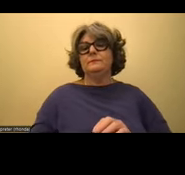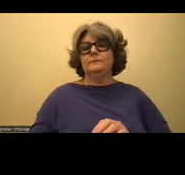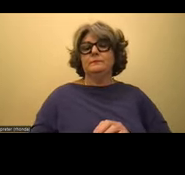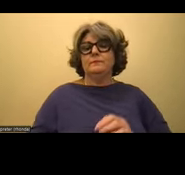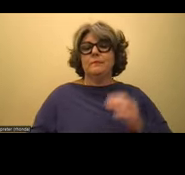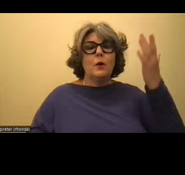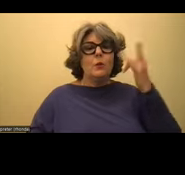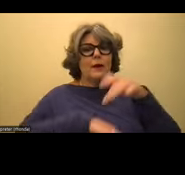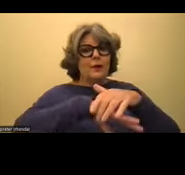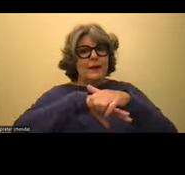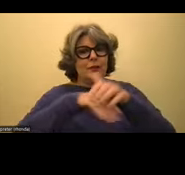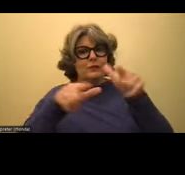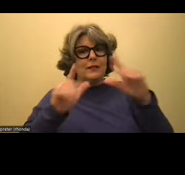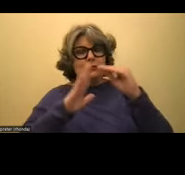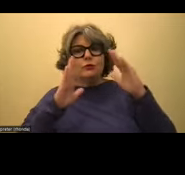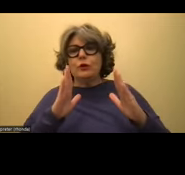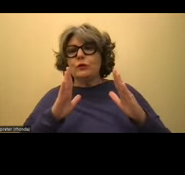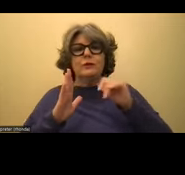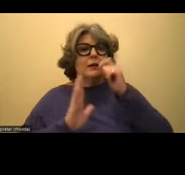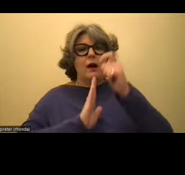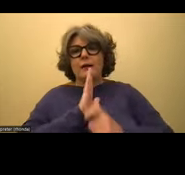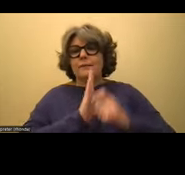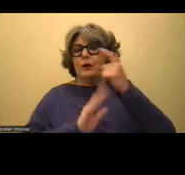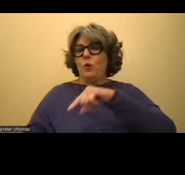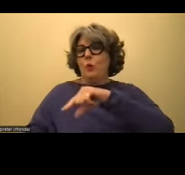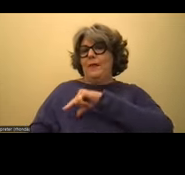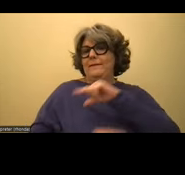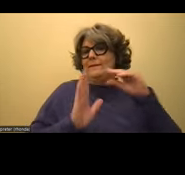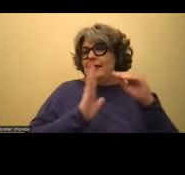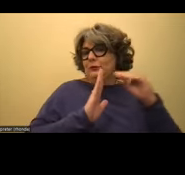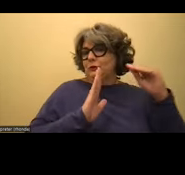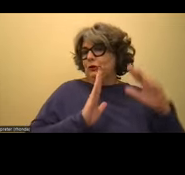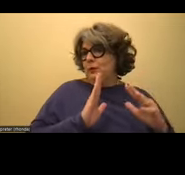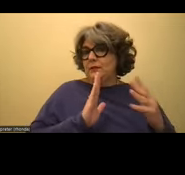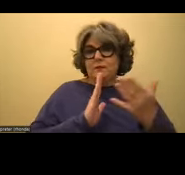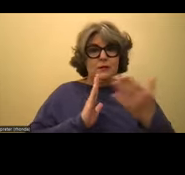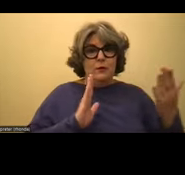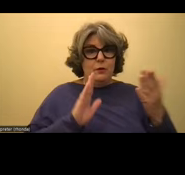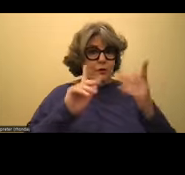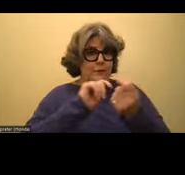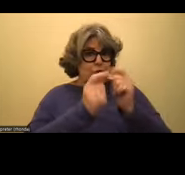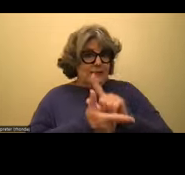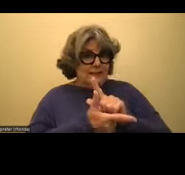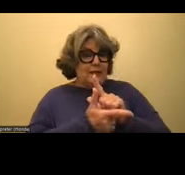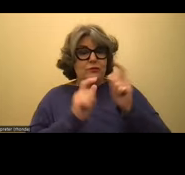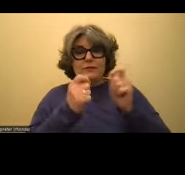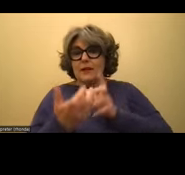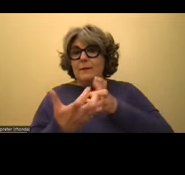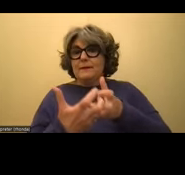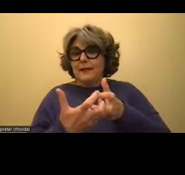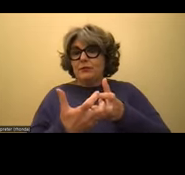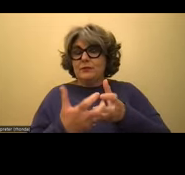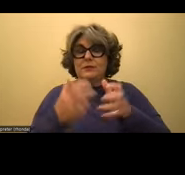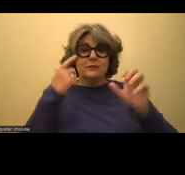are English language learners not automatically qualified students? Are there translation accommodations on the site?